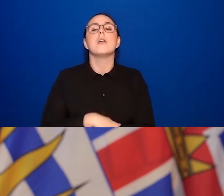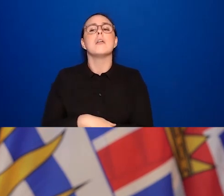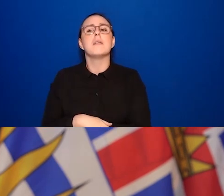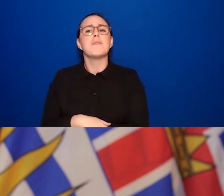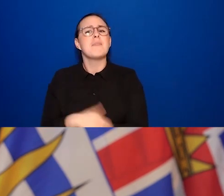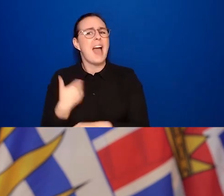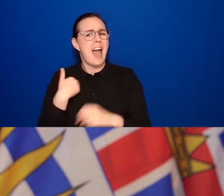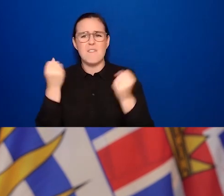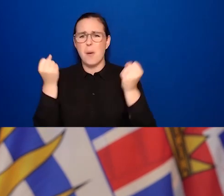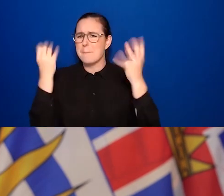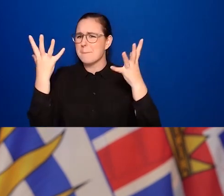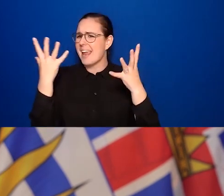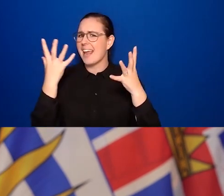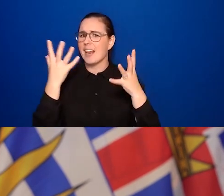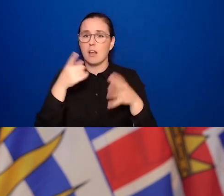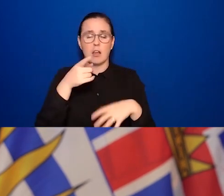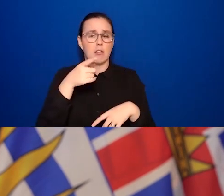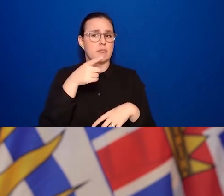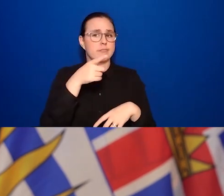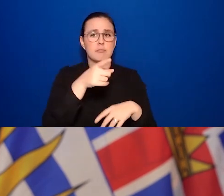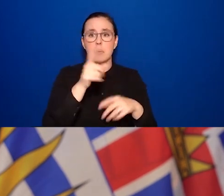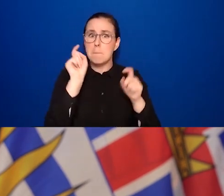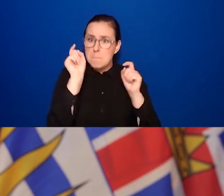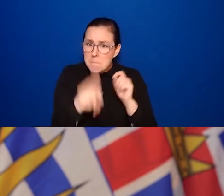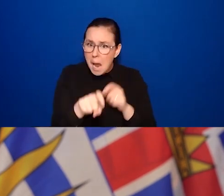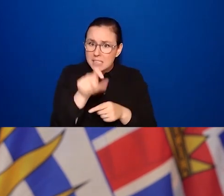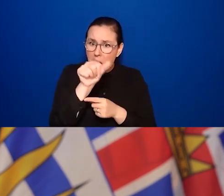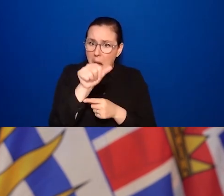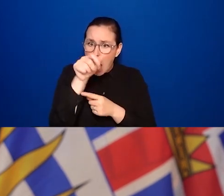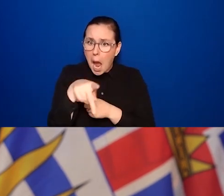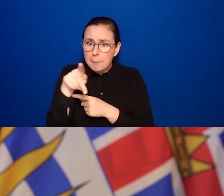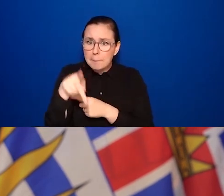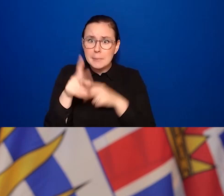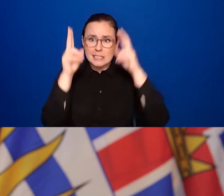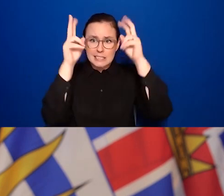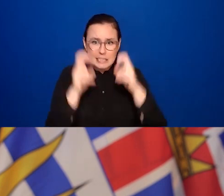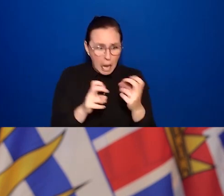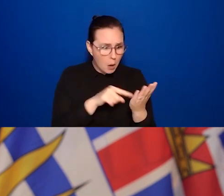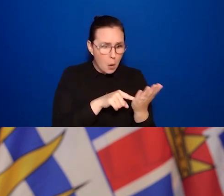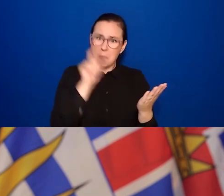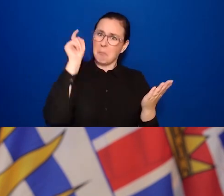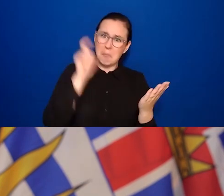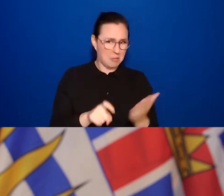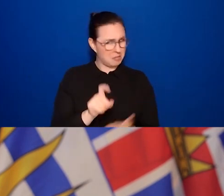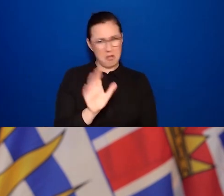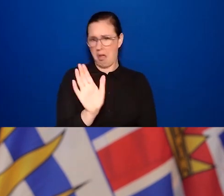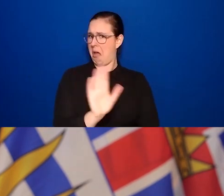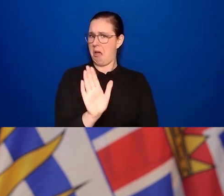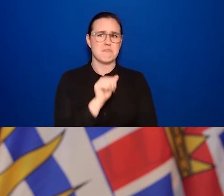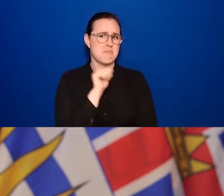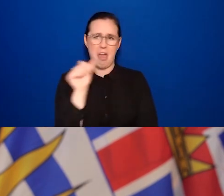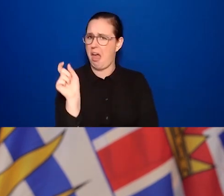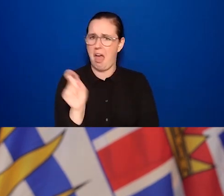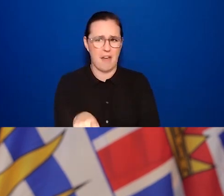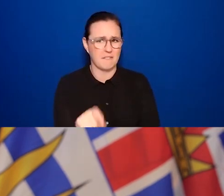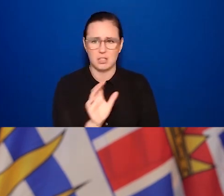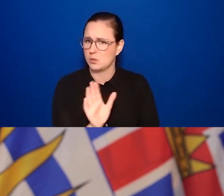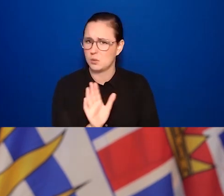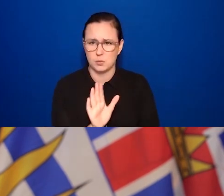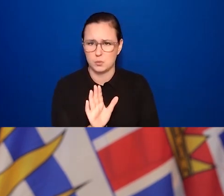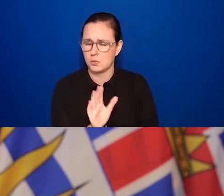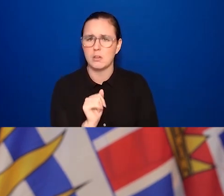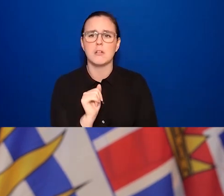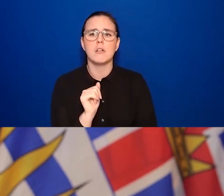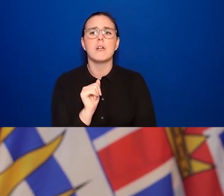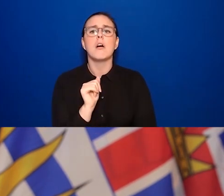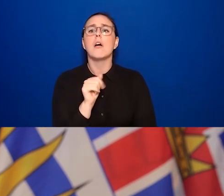to get your personal BC vaccine card. And then, when you arrive at a business that requires proof of